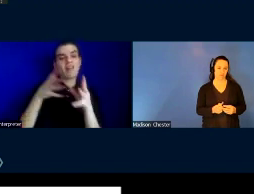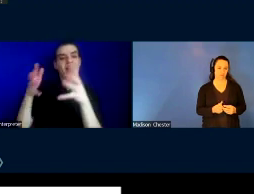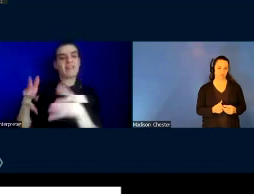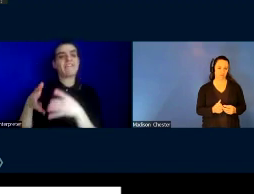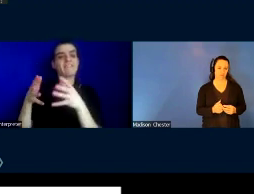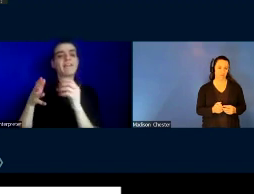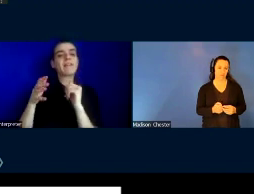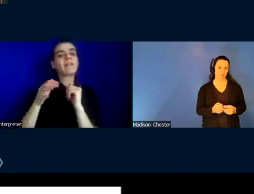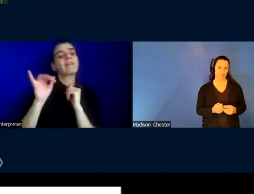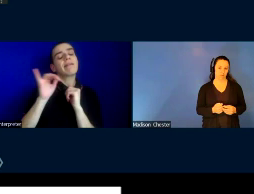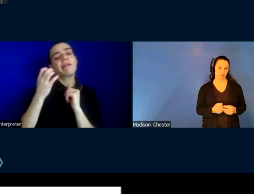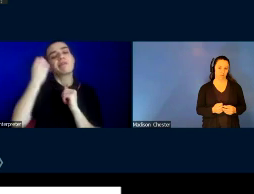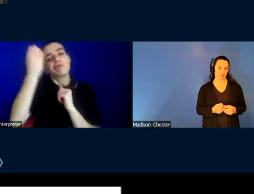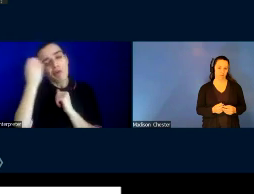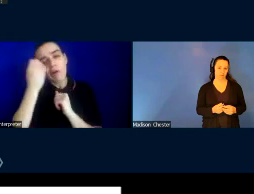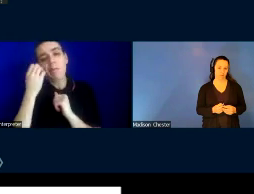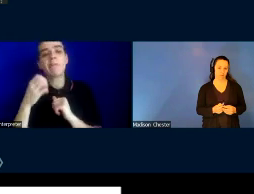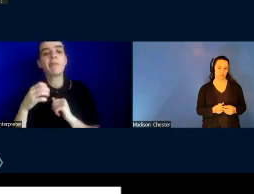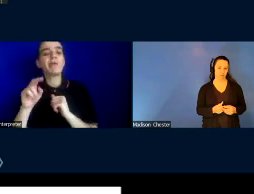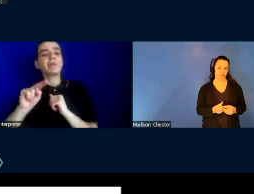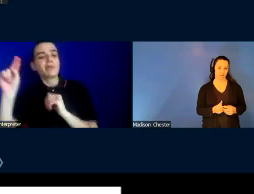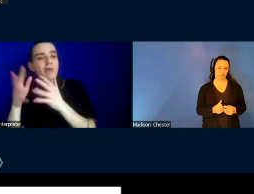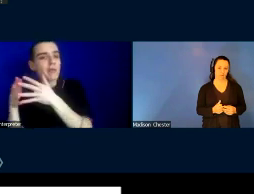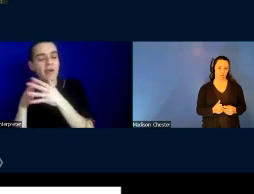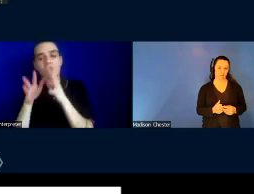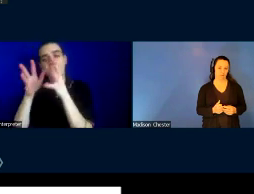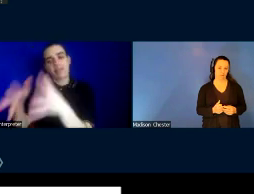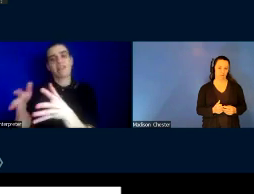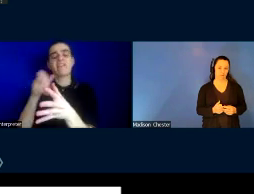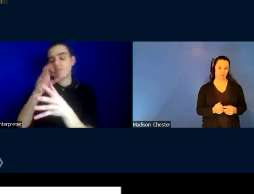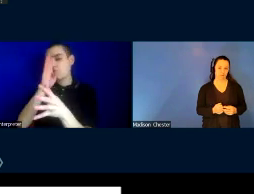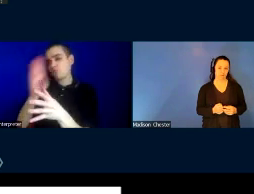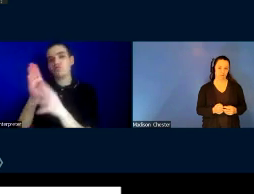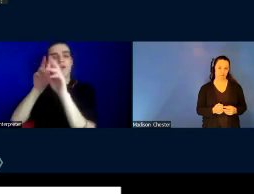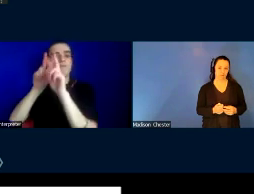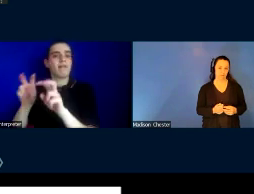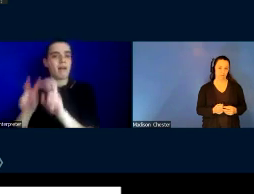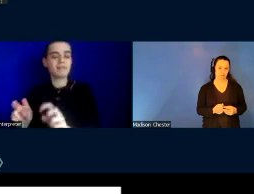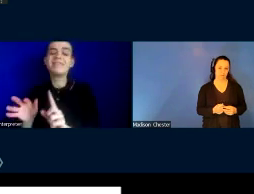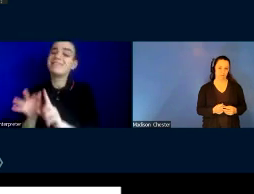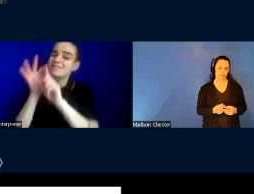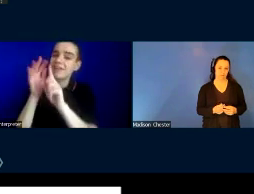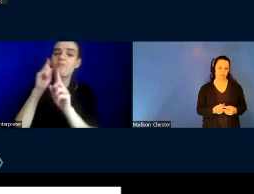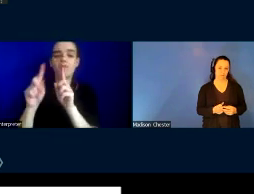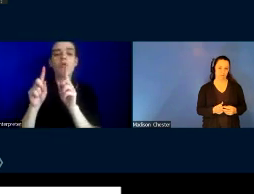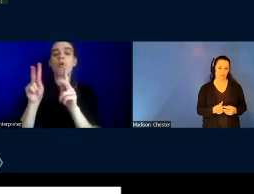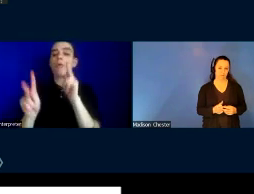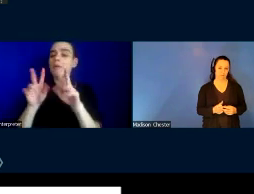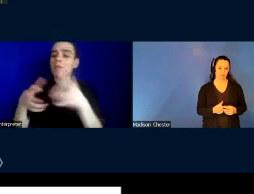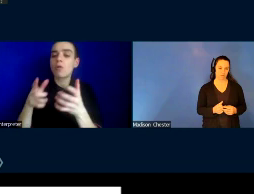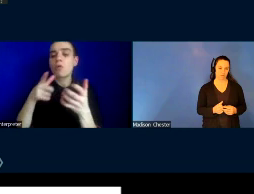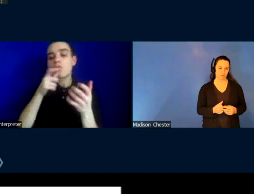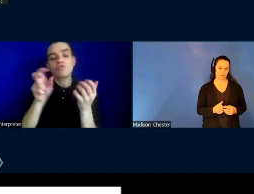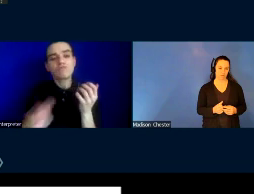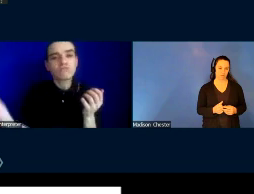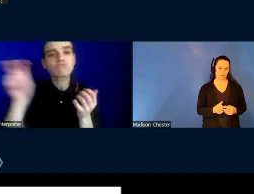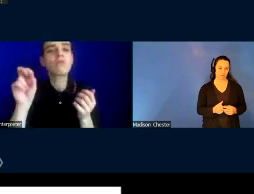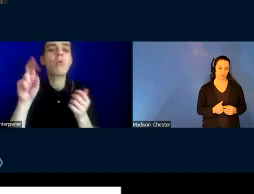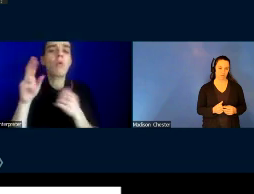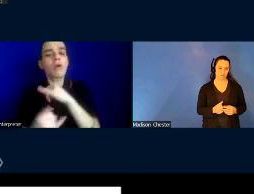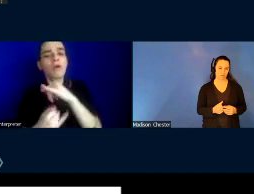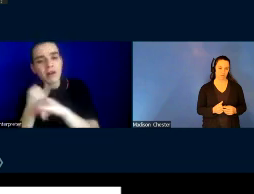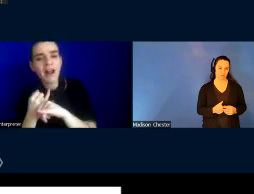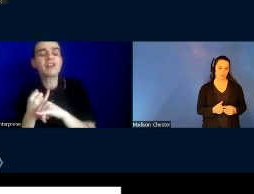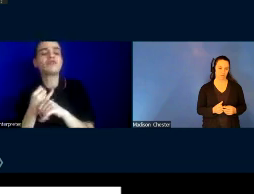and North America outside of the realm of direct analysis, safe from migrant populations and the international organizations and geopolitical